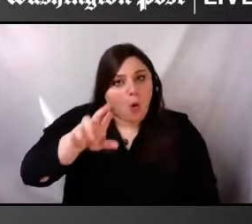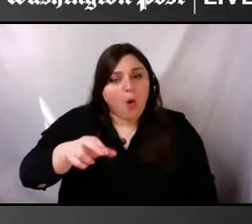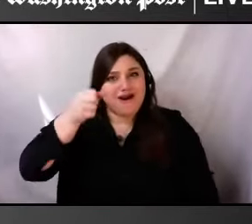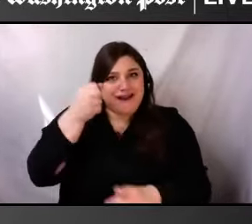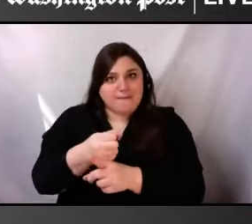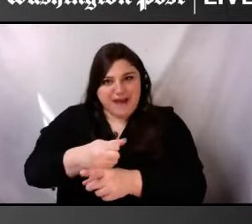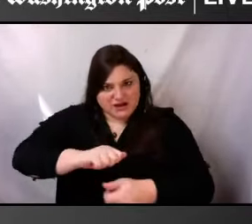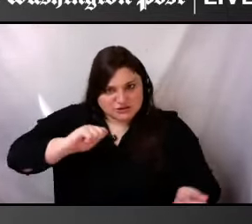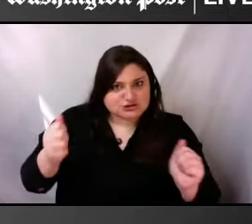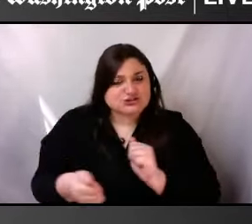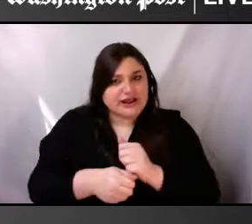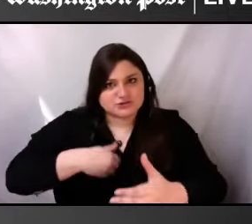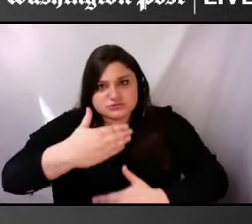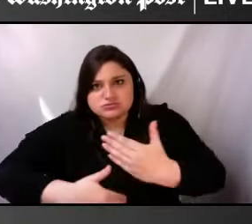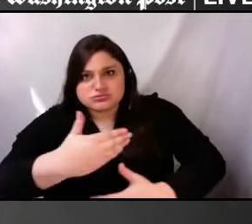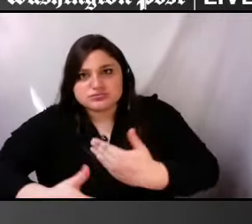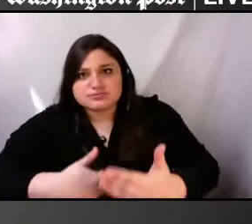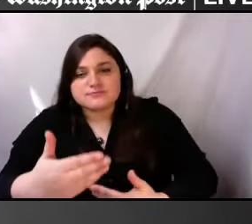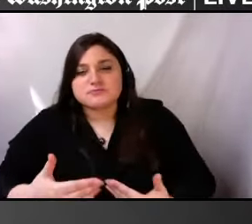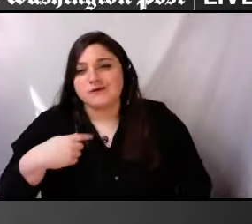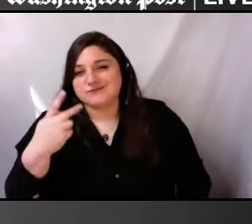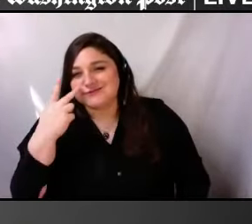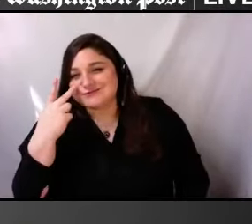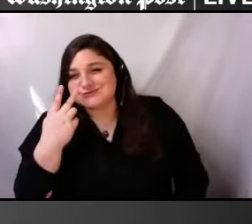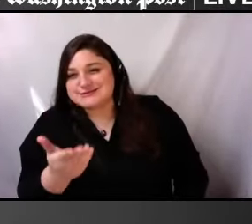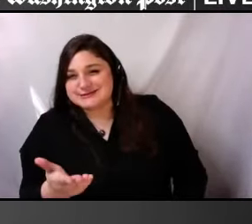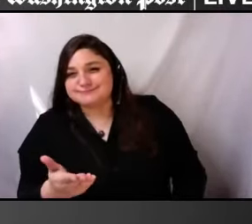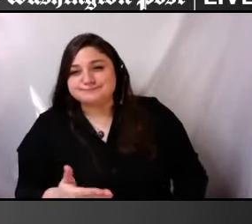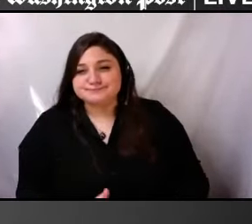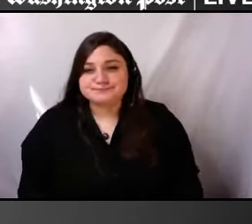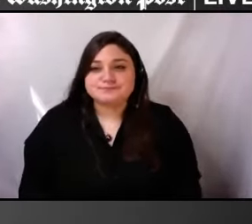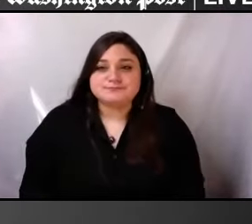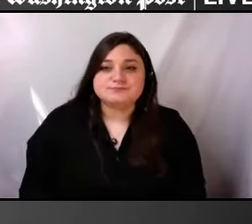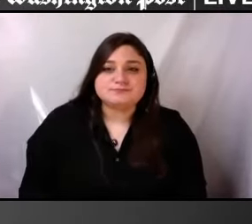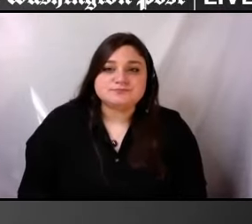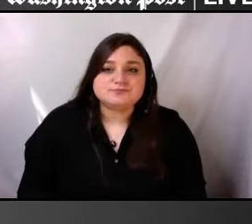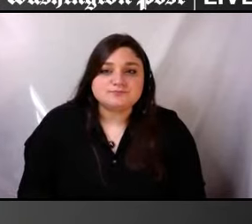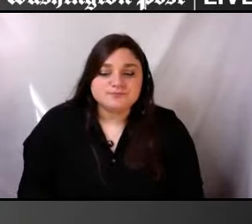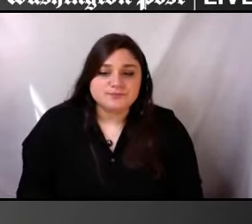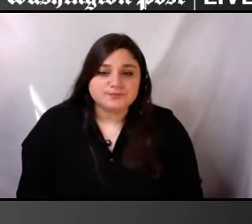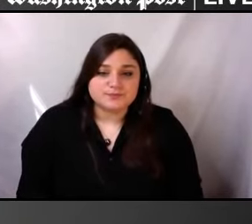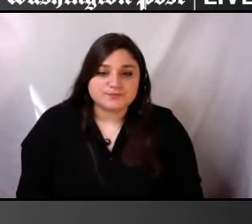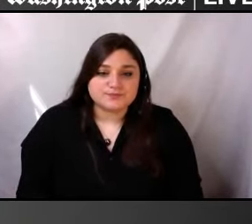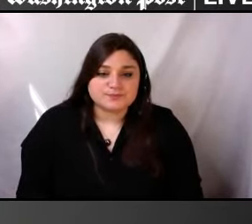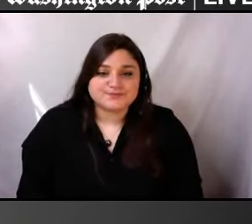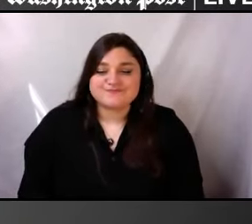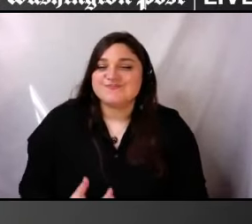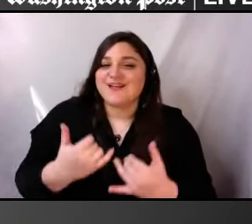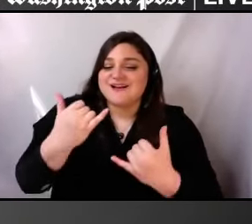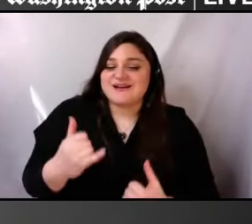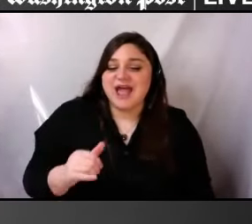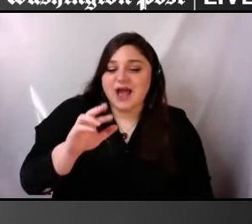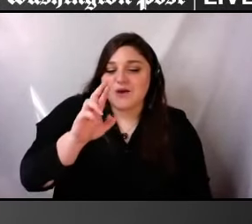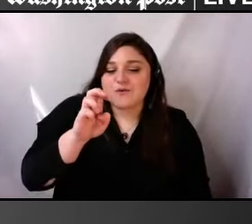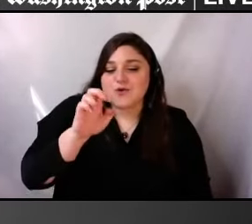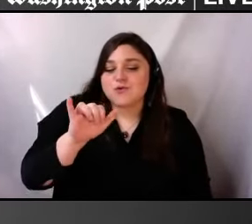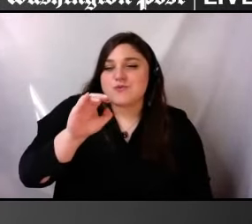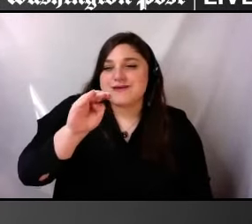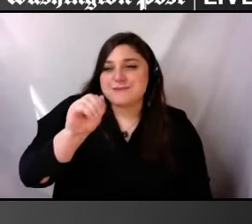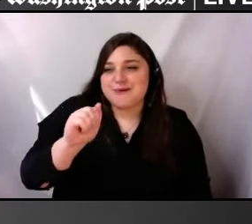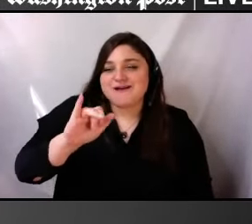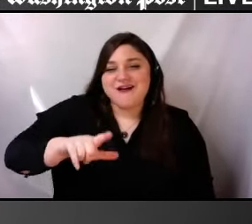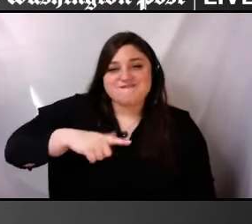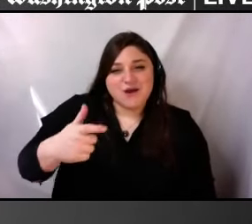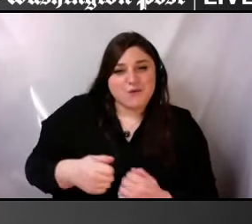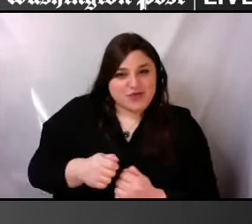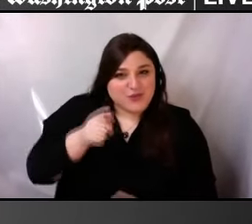is to come, um, than what we've already seen. Rima, let me follow up with you because you also are a first, the first black person to lead